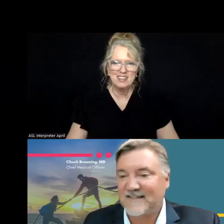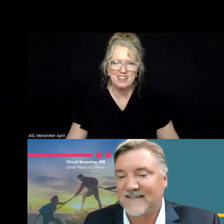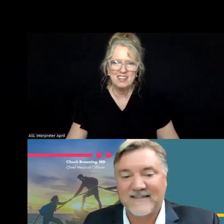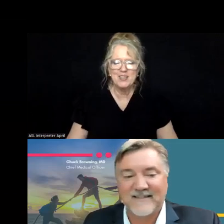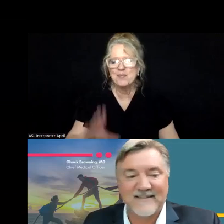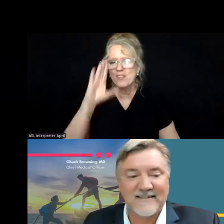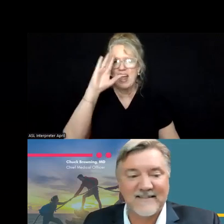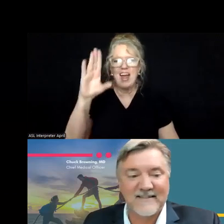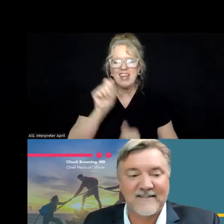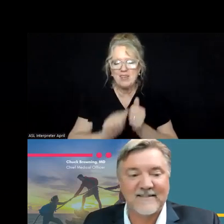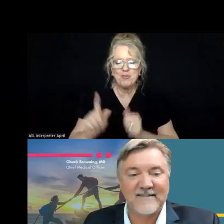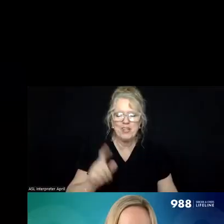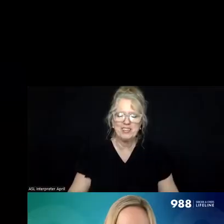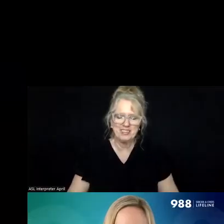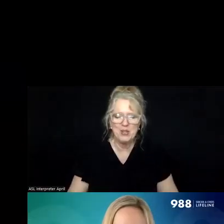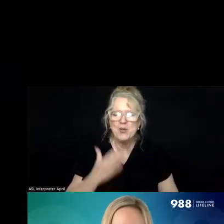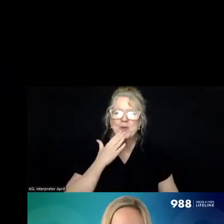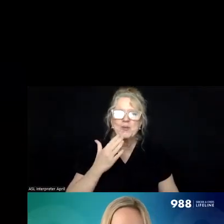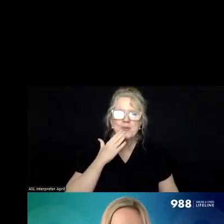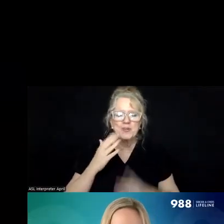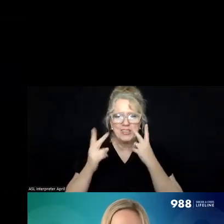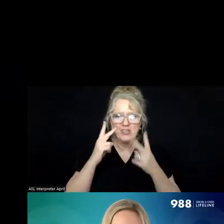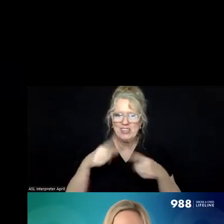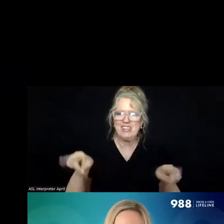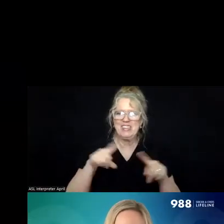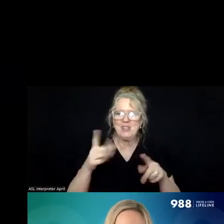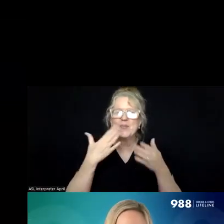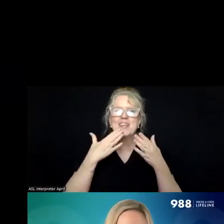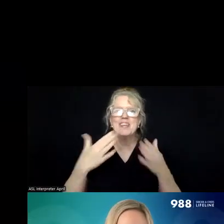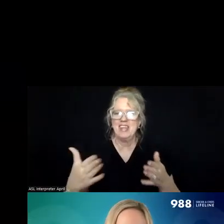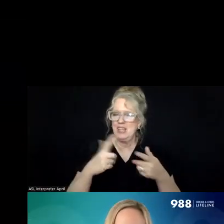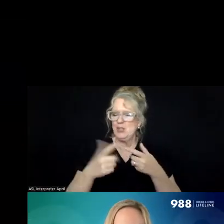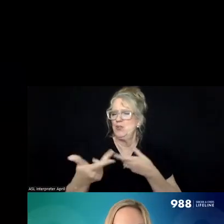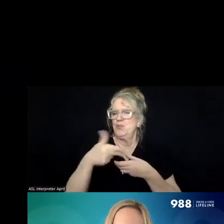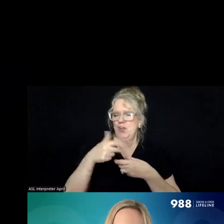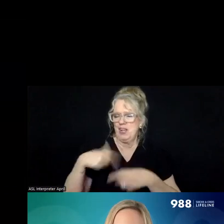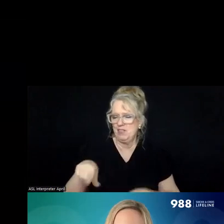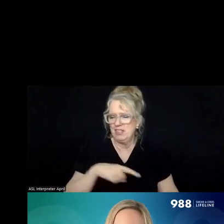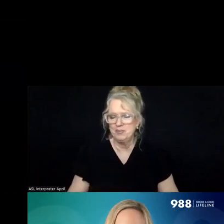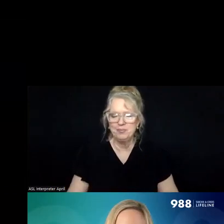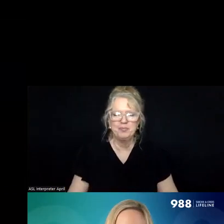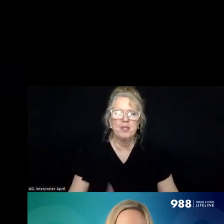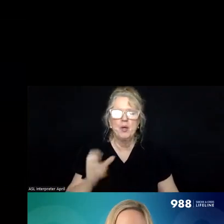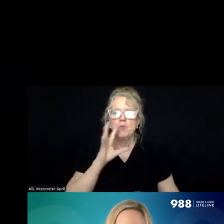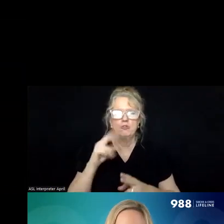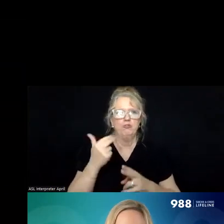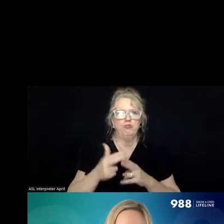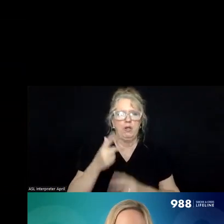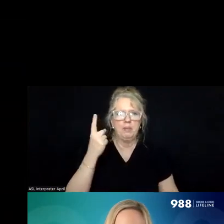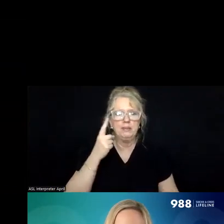Hi, everyone. Good to see you. Thanks for having us on. I want to talk about something